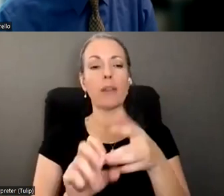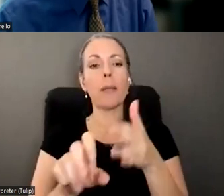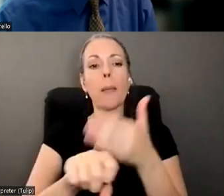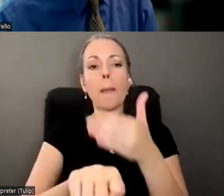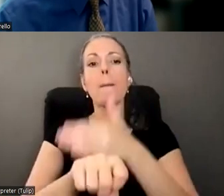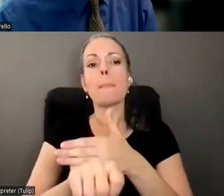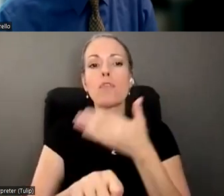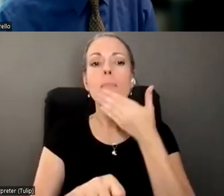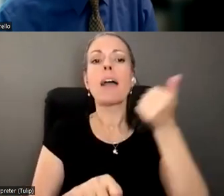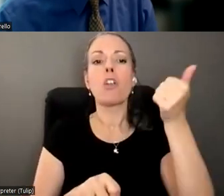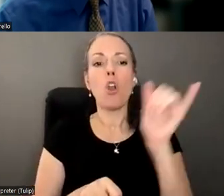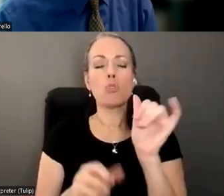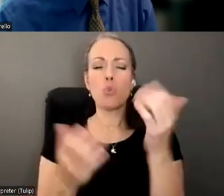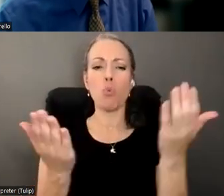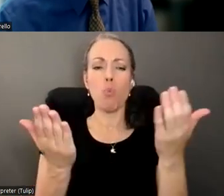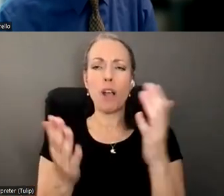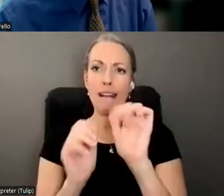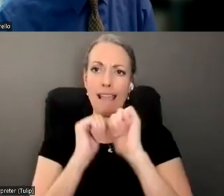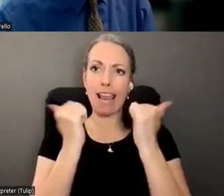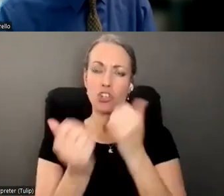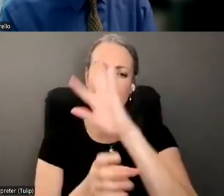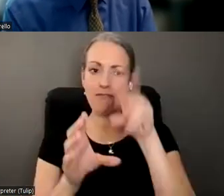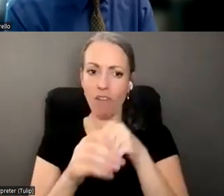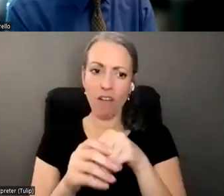agencies are involved in those efforts and what is the timeline